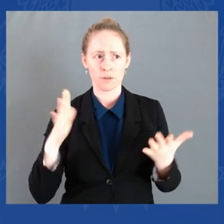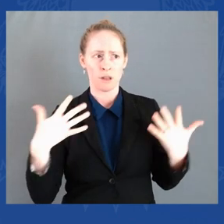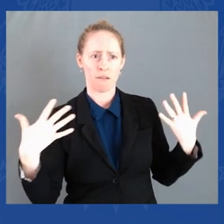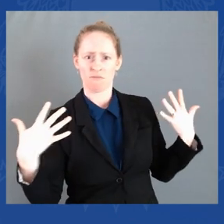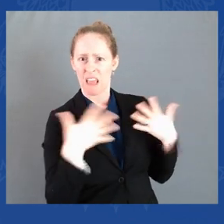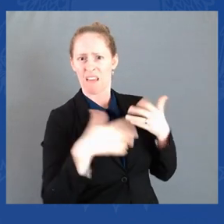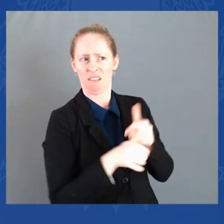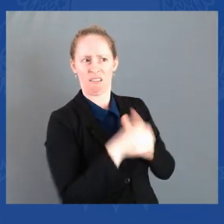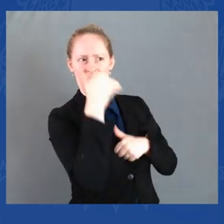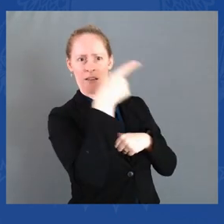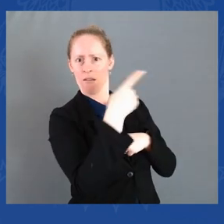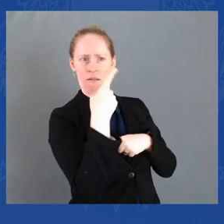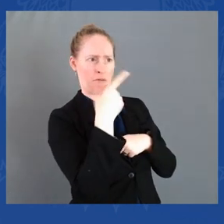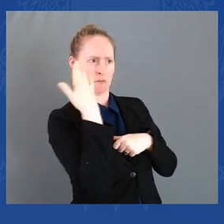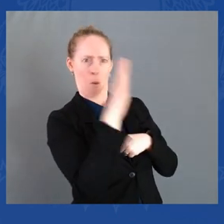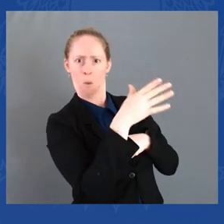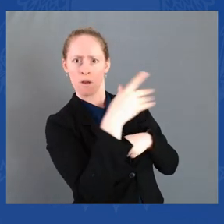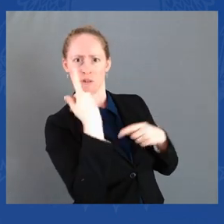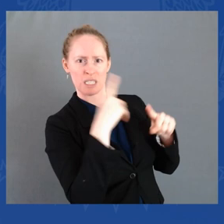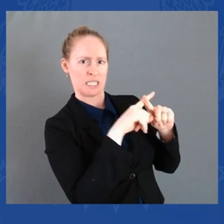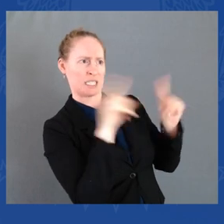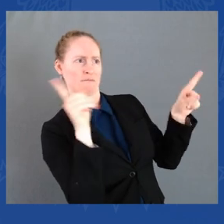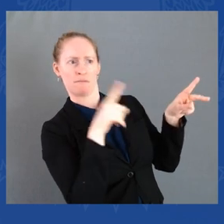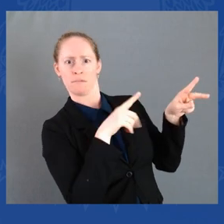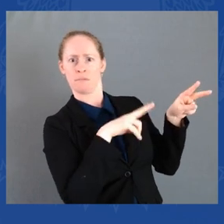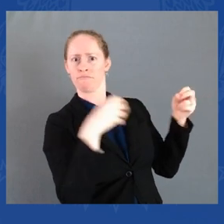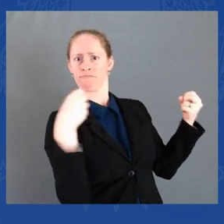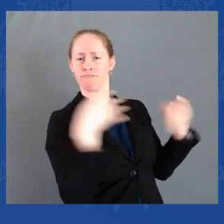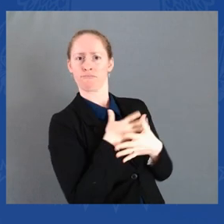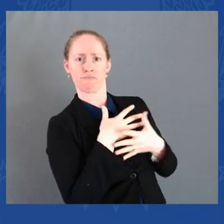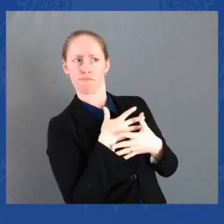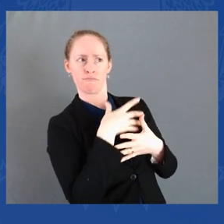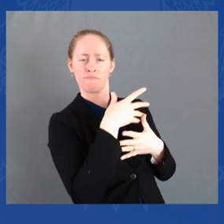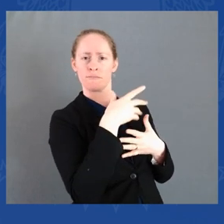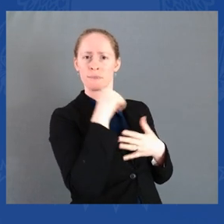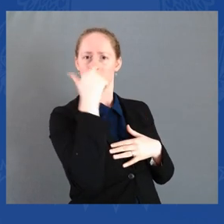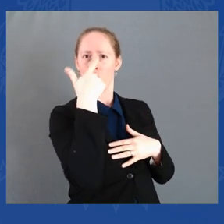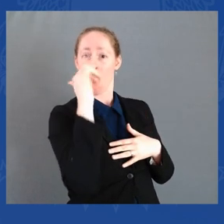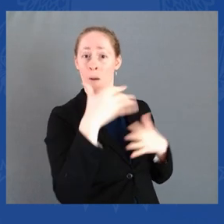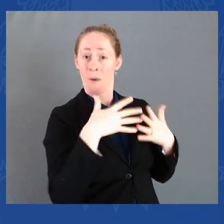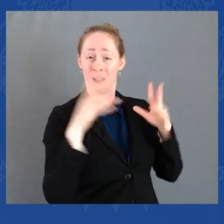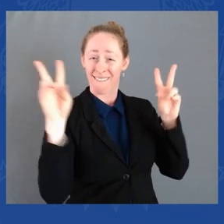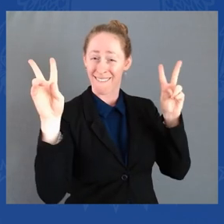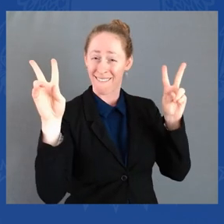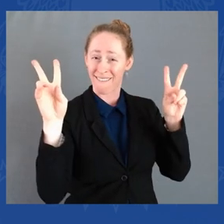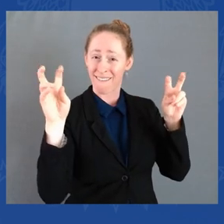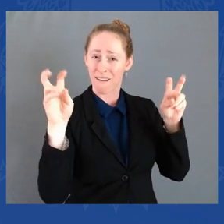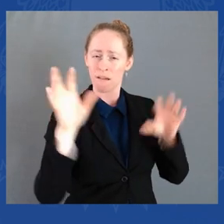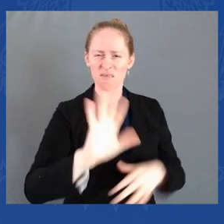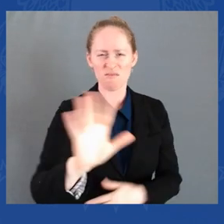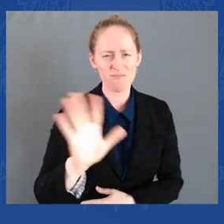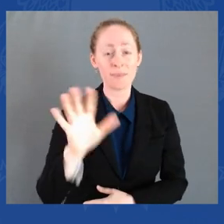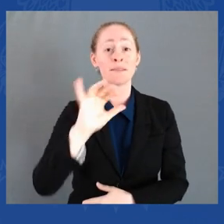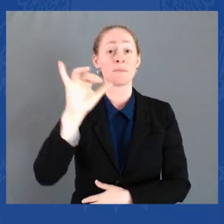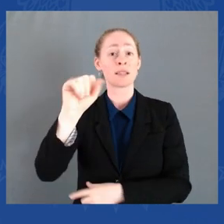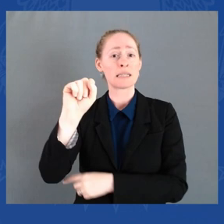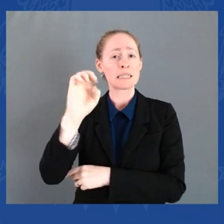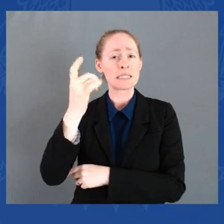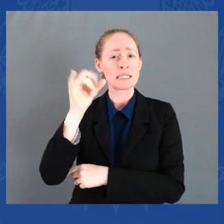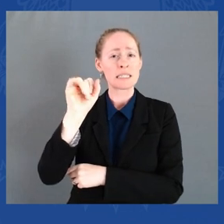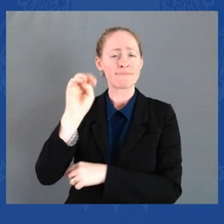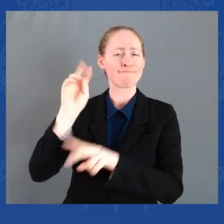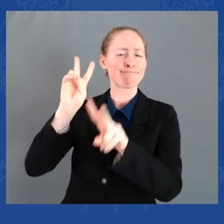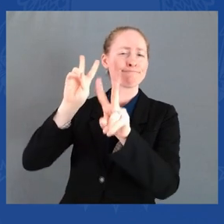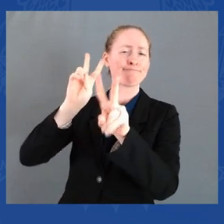Sexism, too. I said last year, and I sadly say again today, we